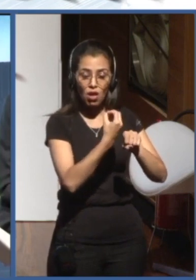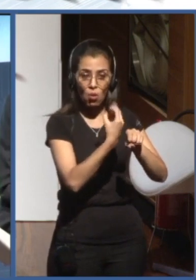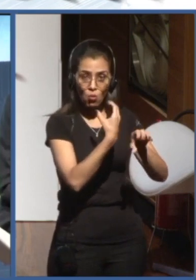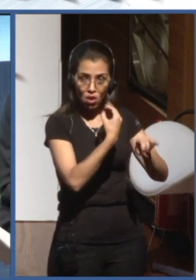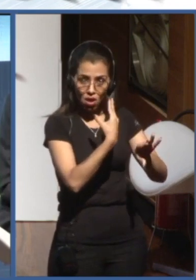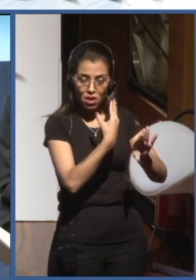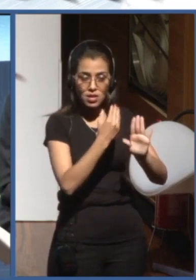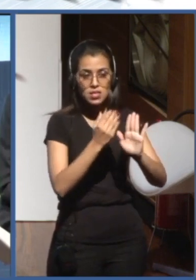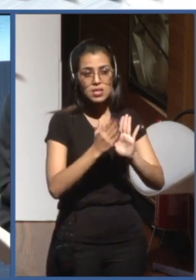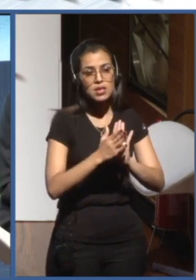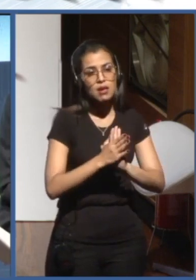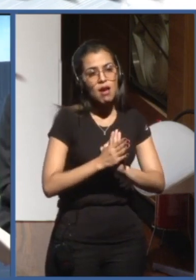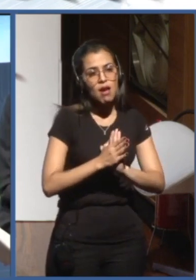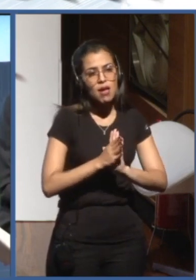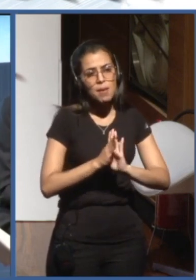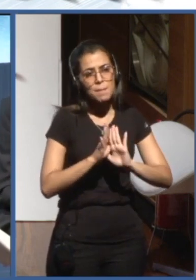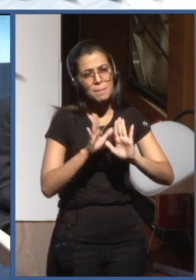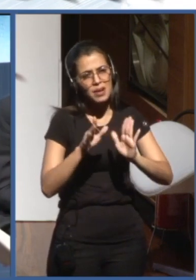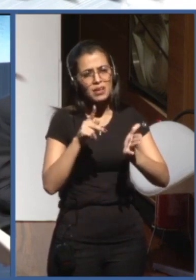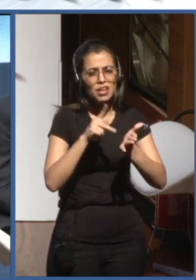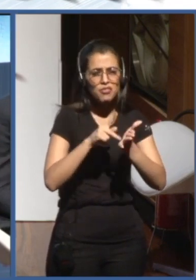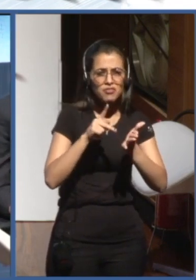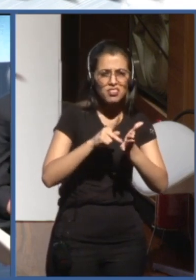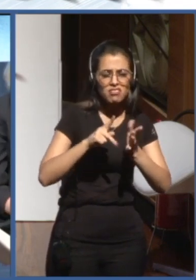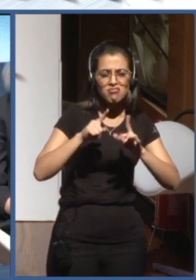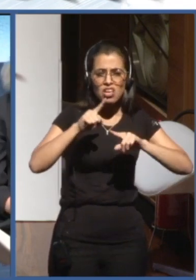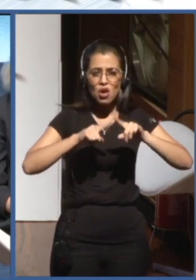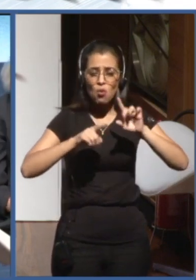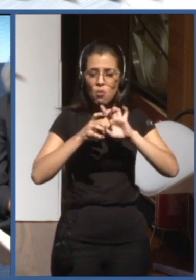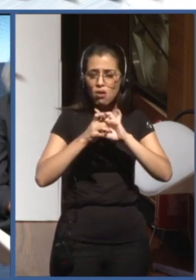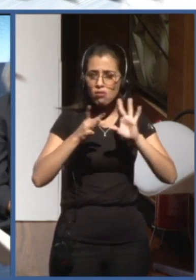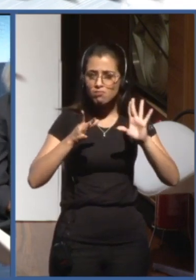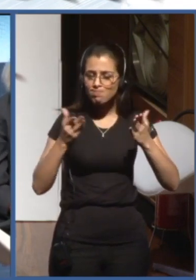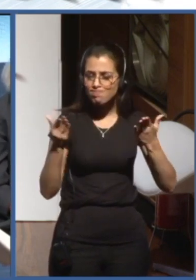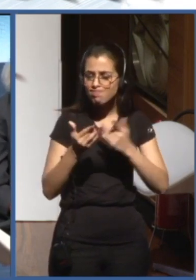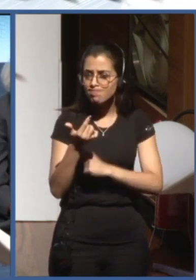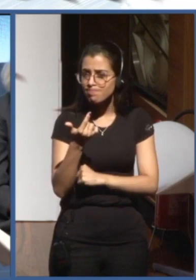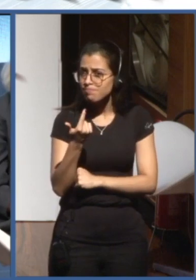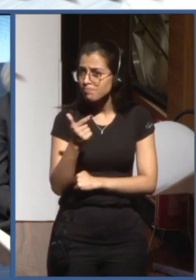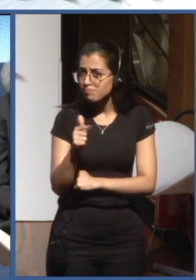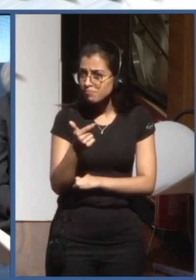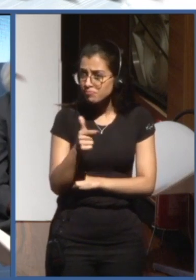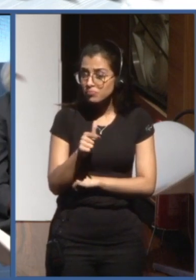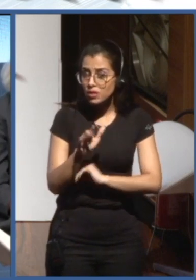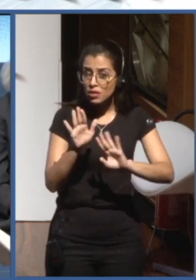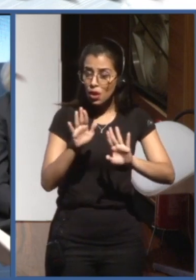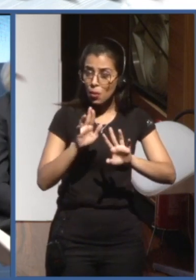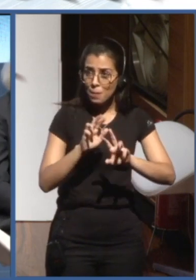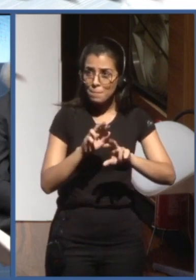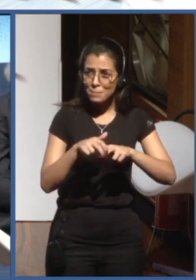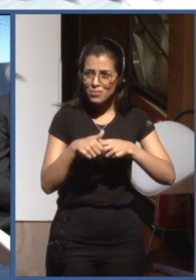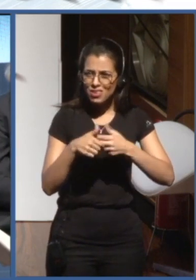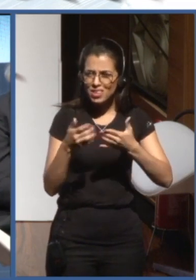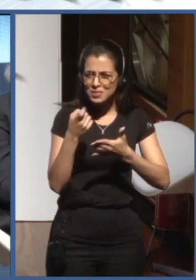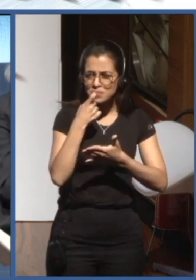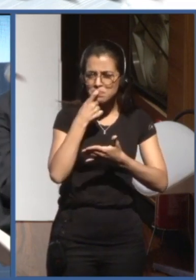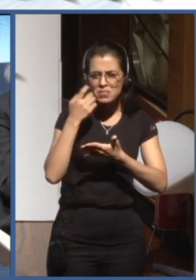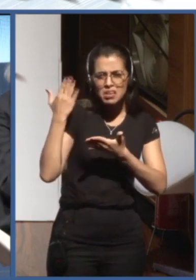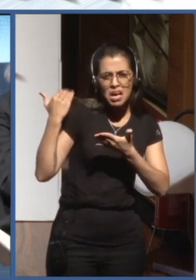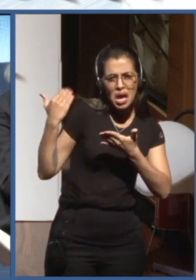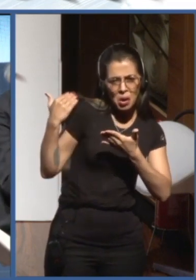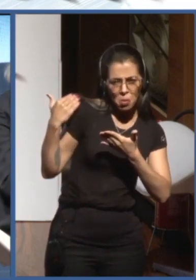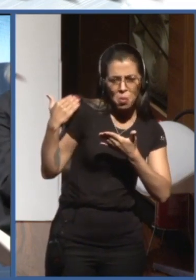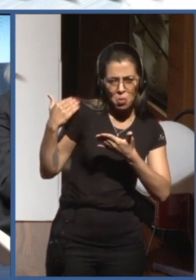to really tell about you know our global initiatives happening right now and I think part of it is because it's really recent the other part is because it's on its way